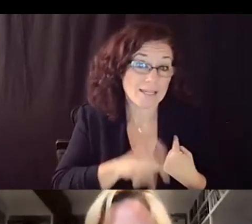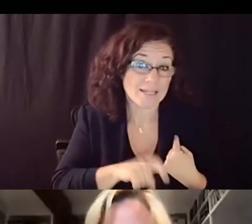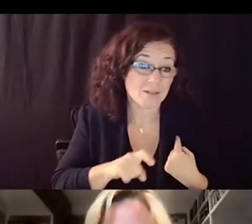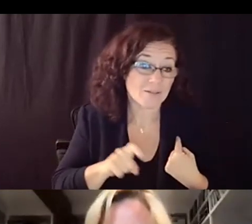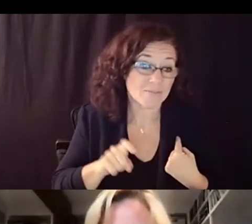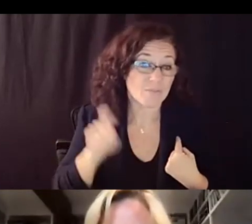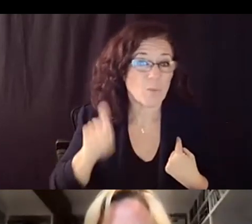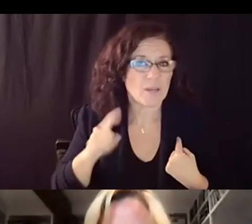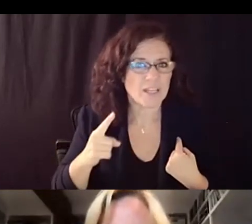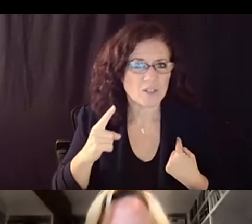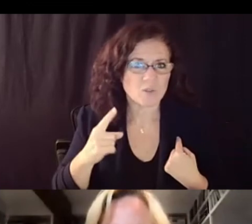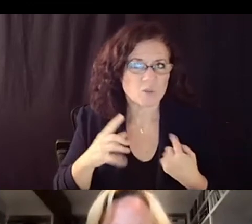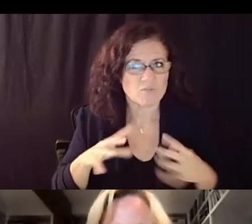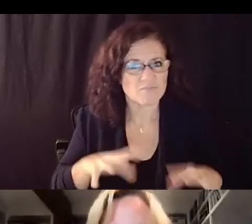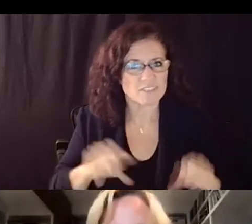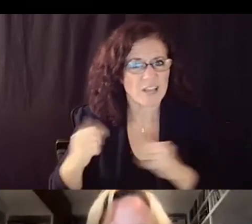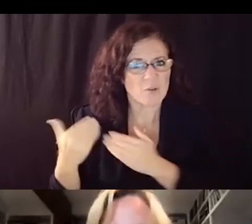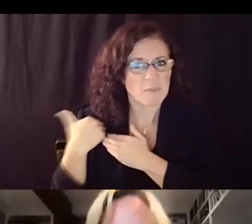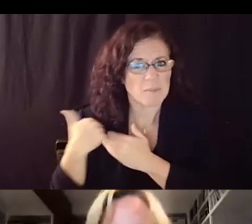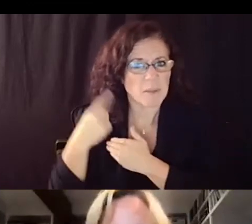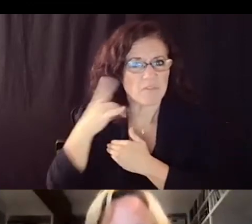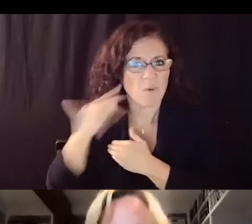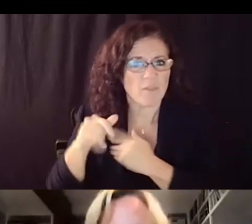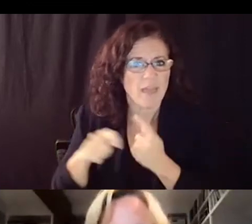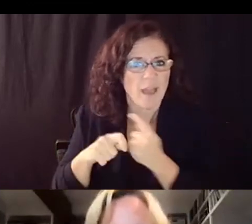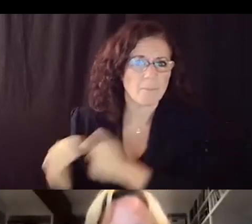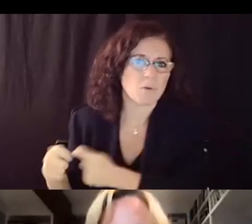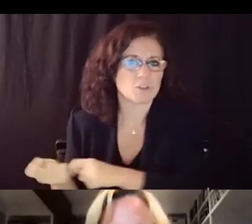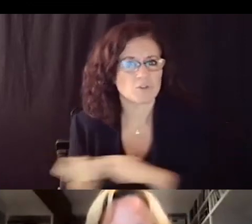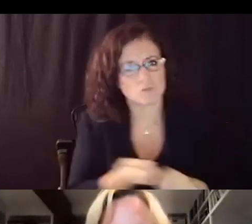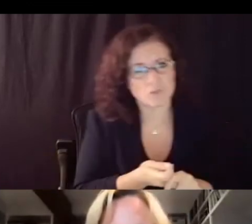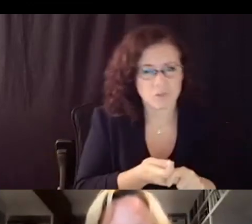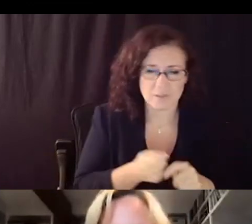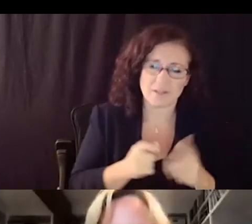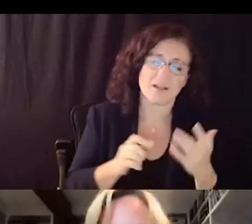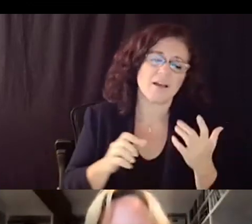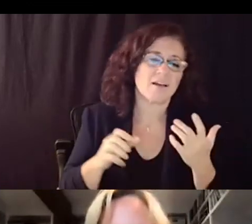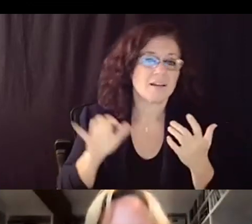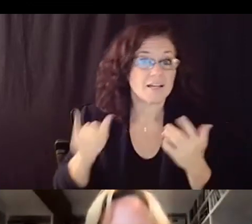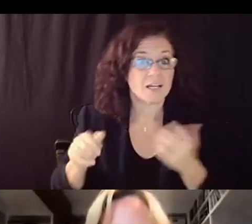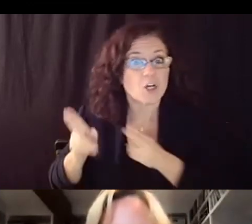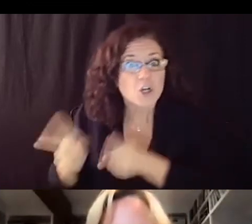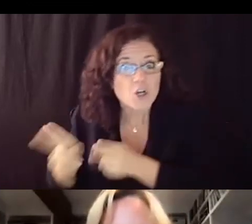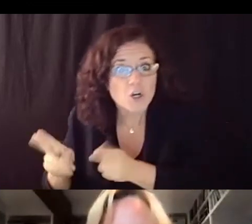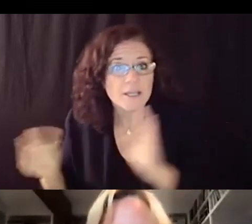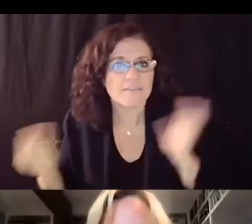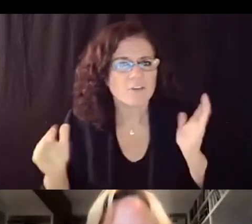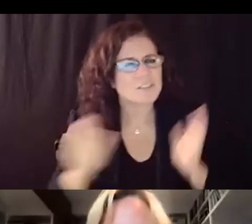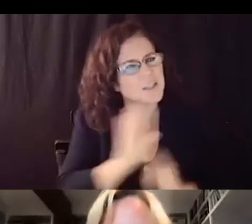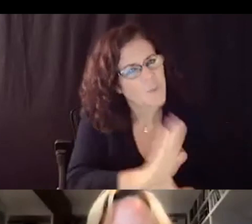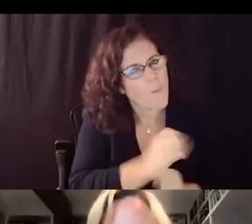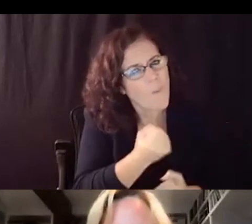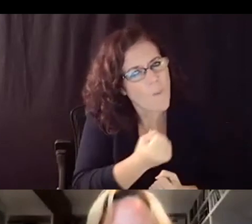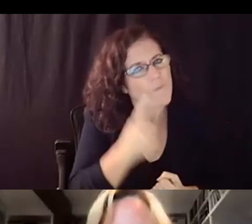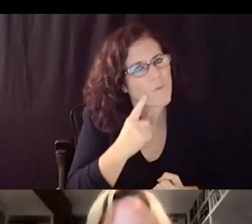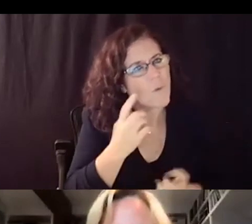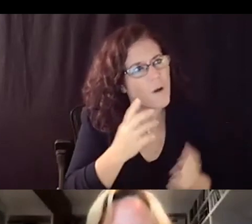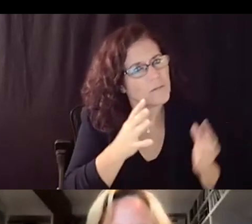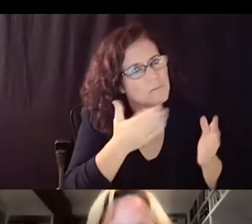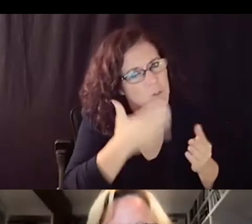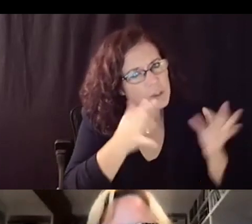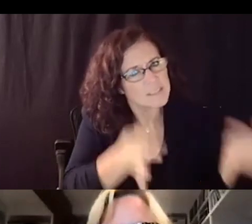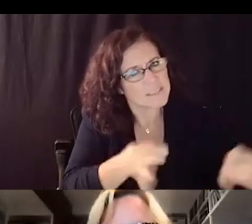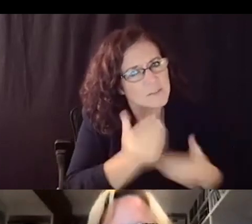push pull that everyone is feeling of urgency versus uh taking time with process because we made it